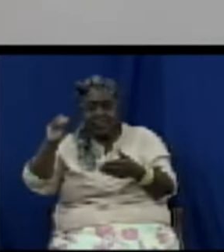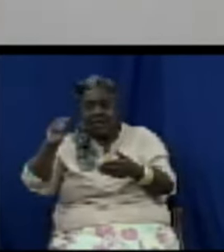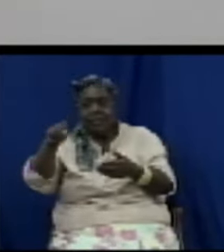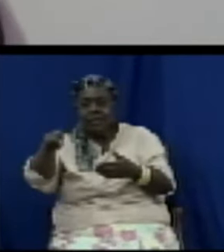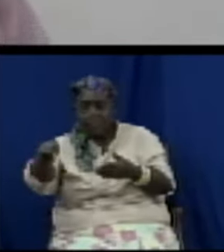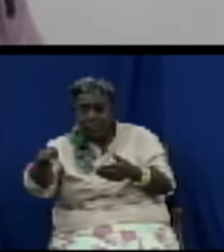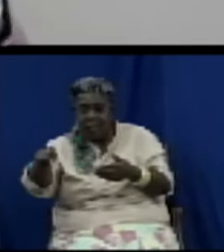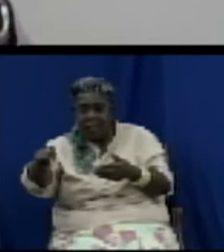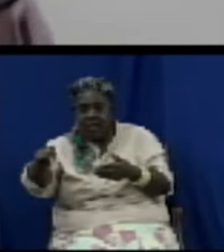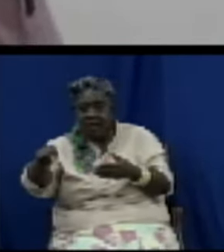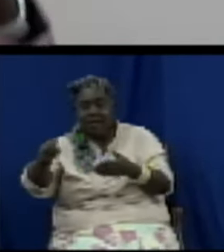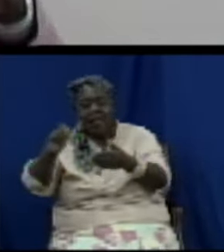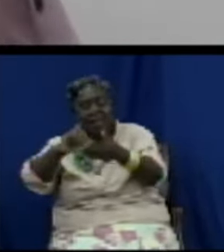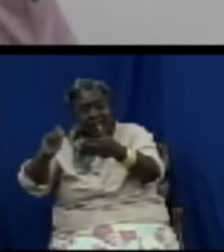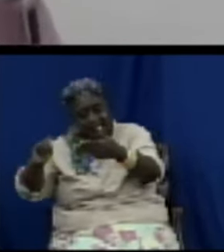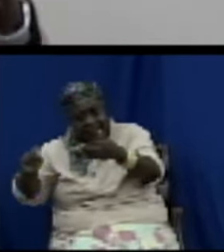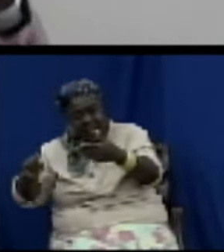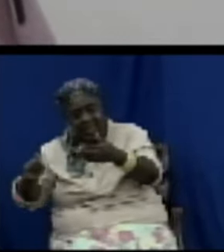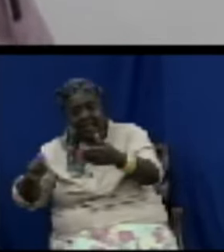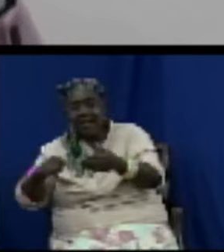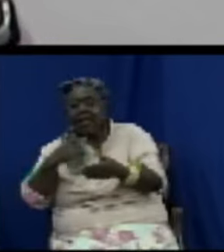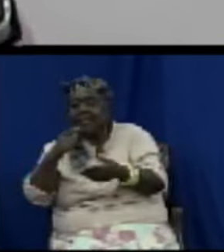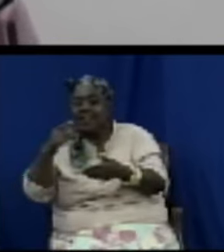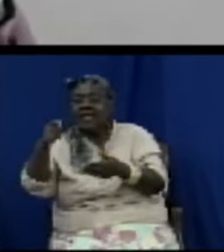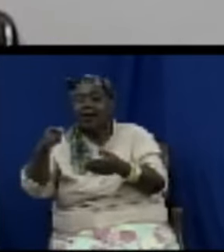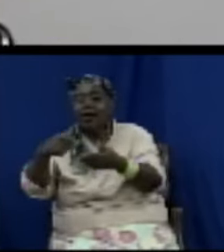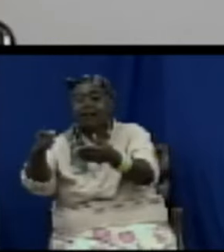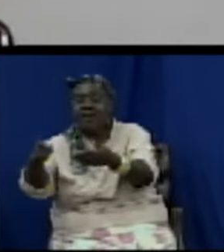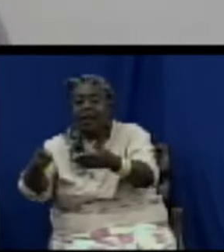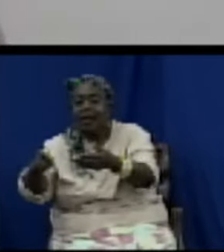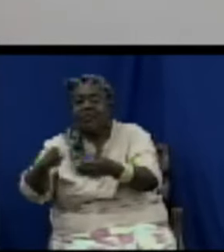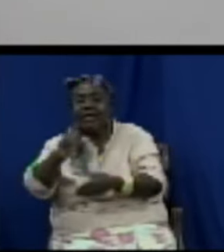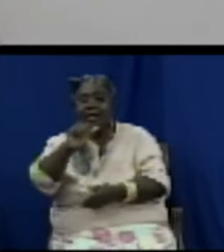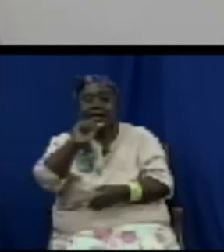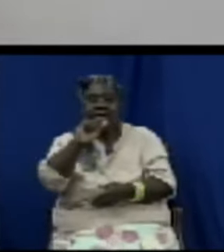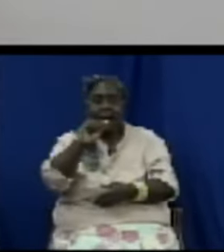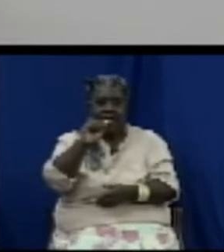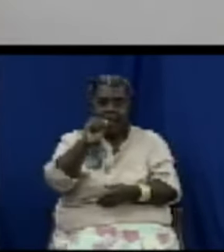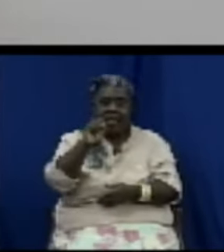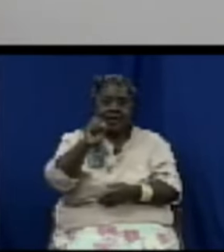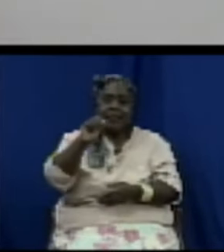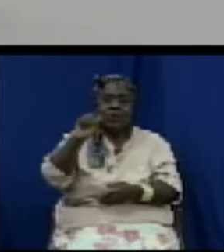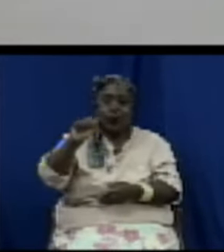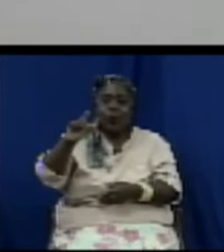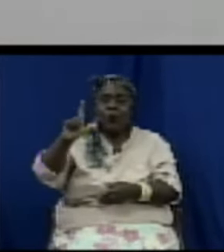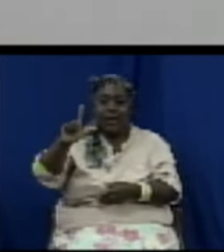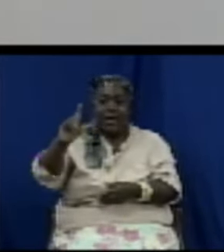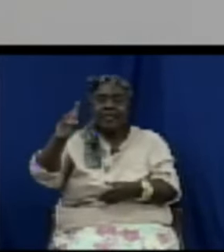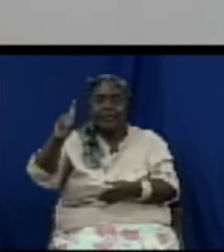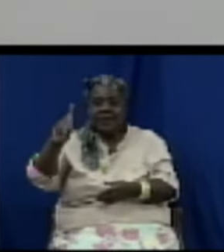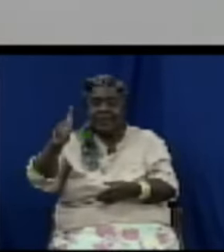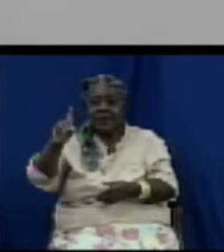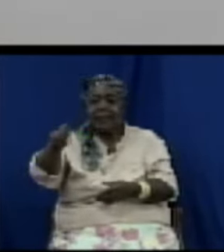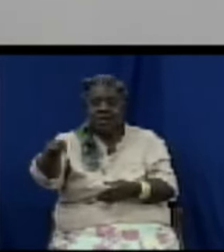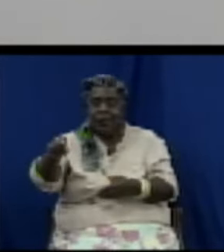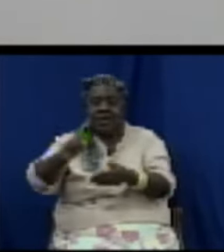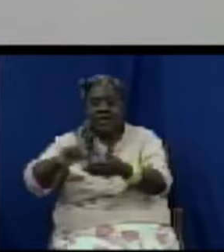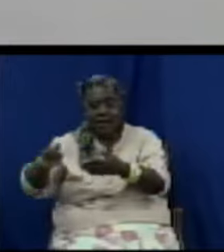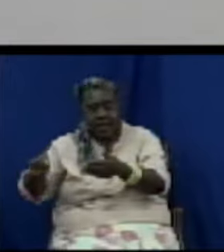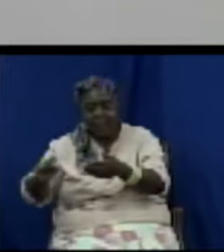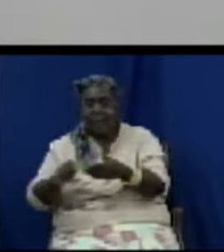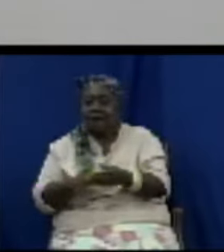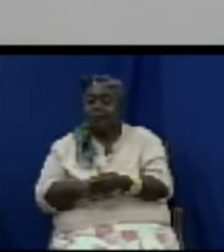that this item cost $3.50 or $350 and not the price